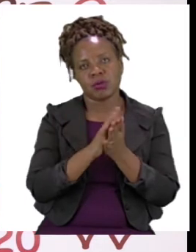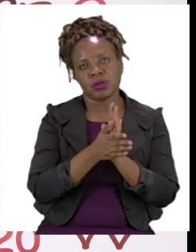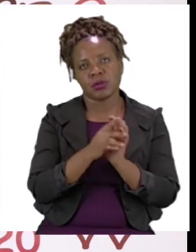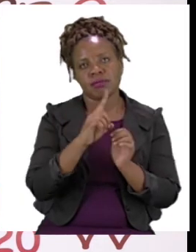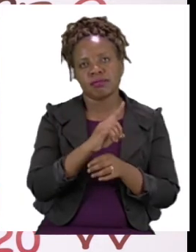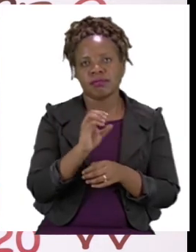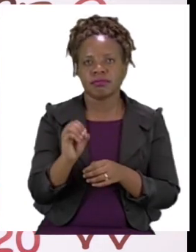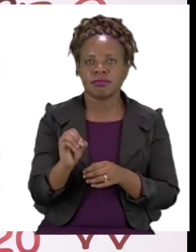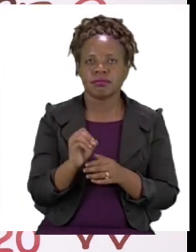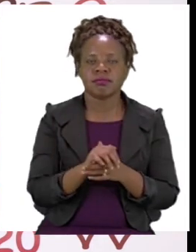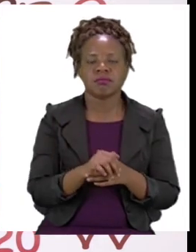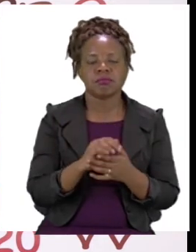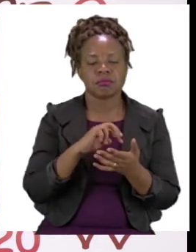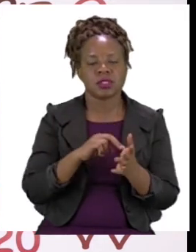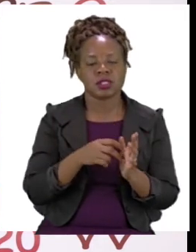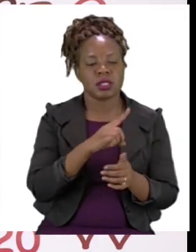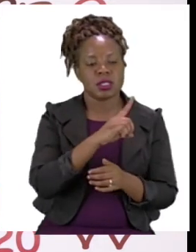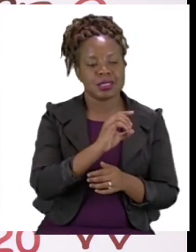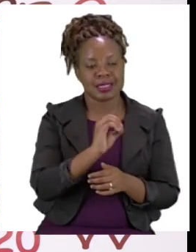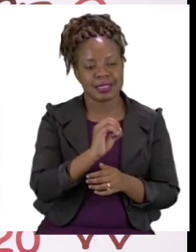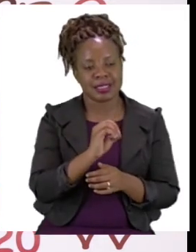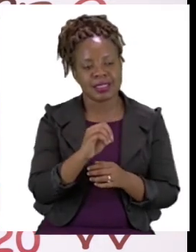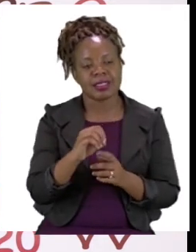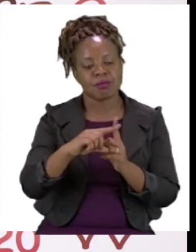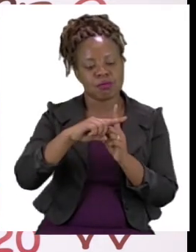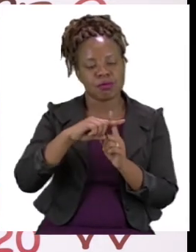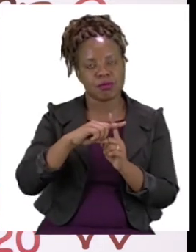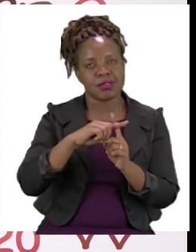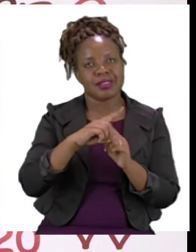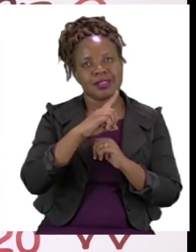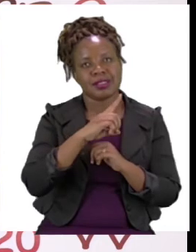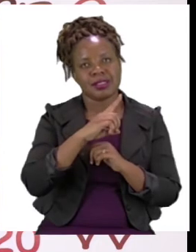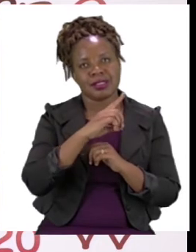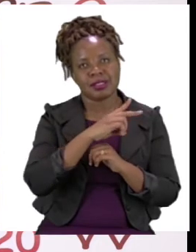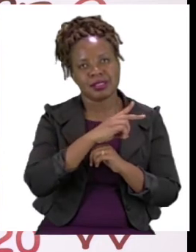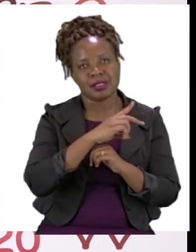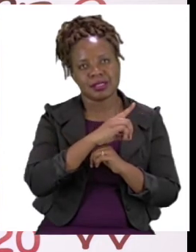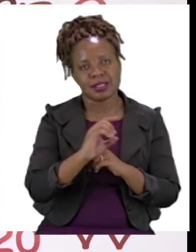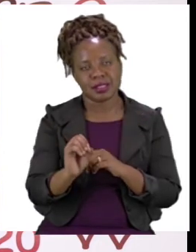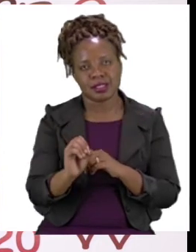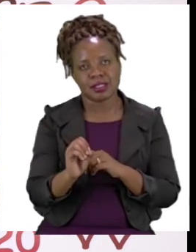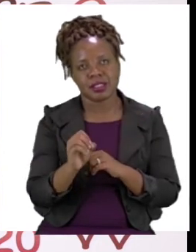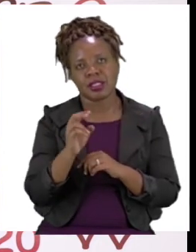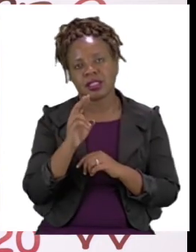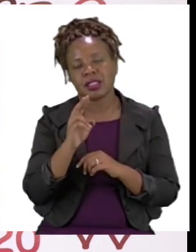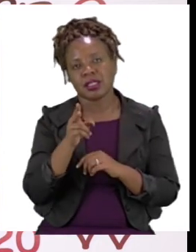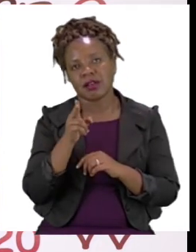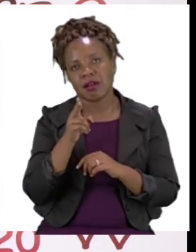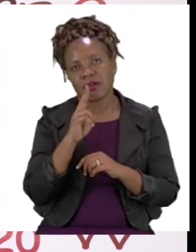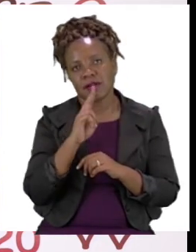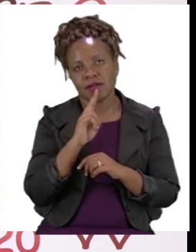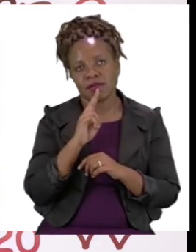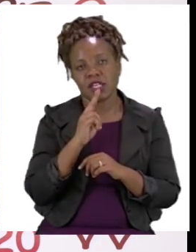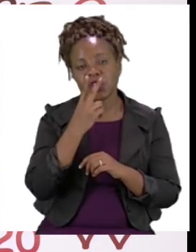plus 10 then equals equals. With our answer here we're going to take our